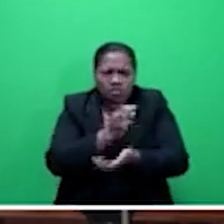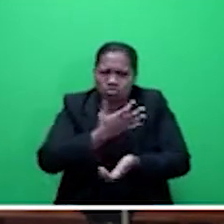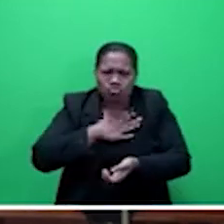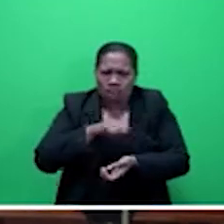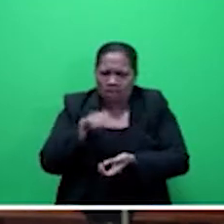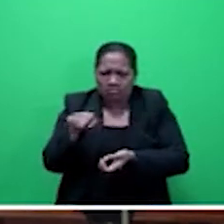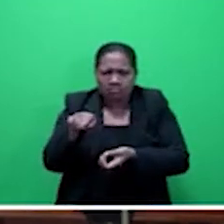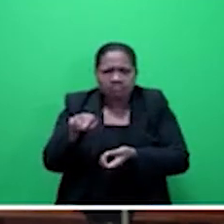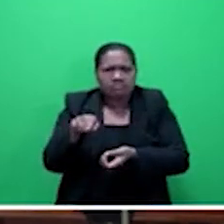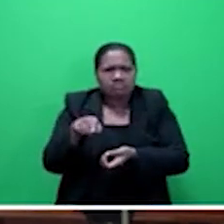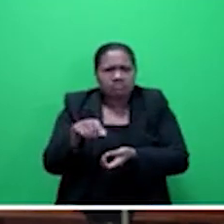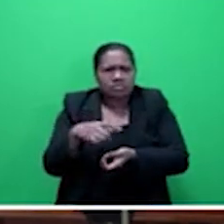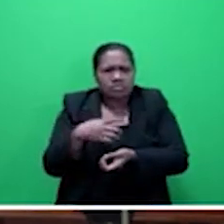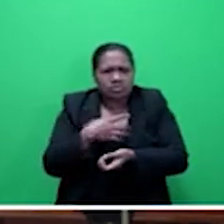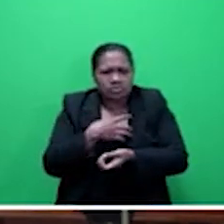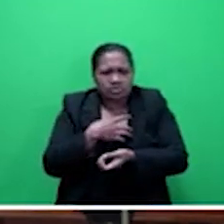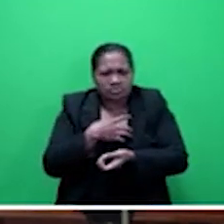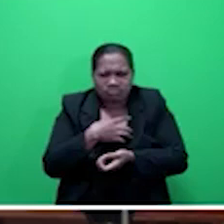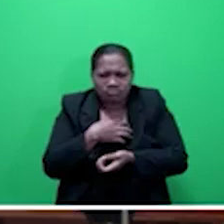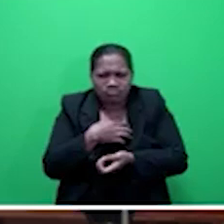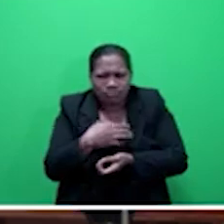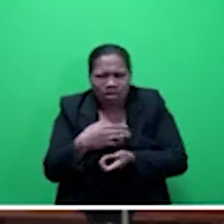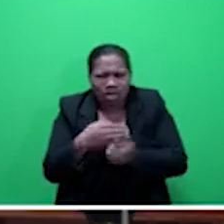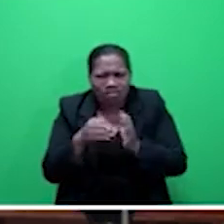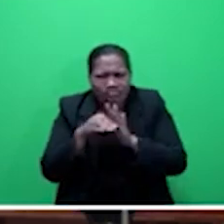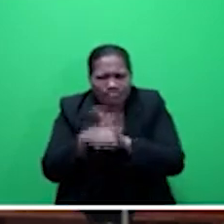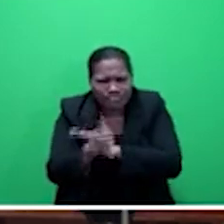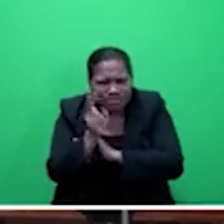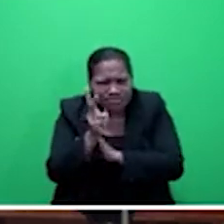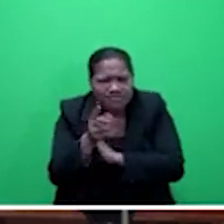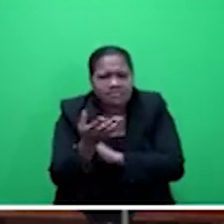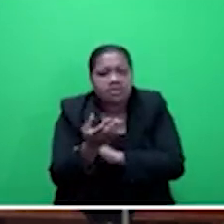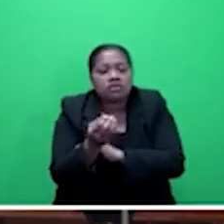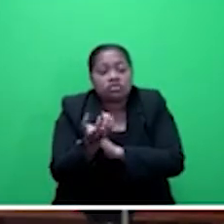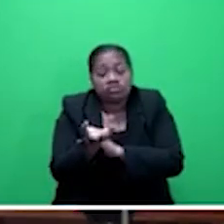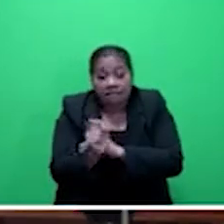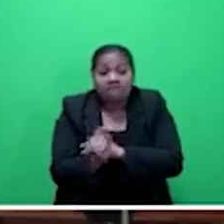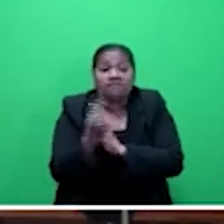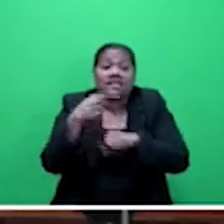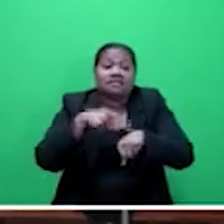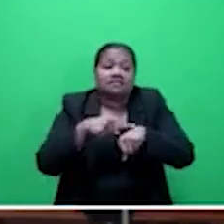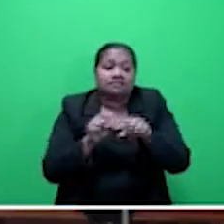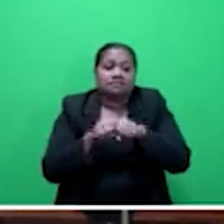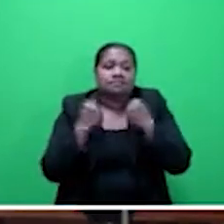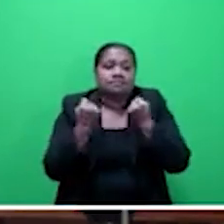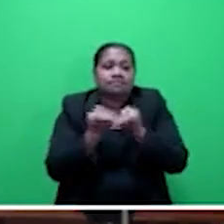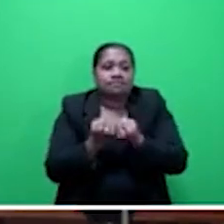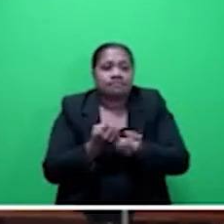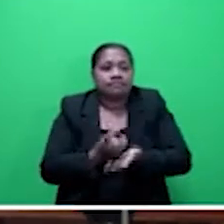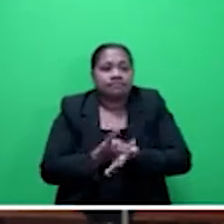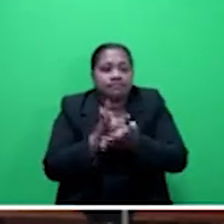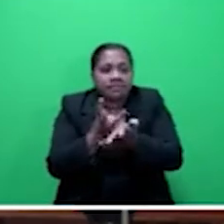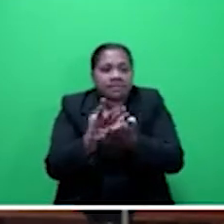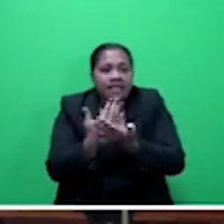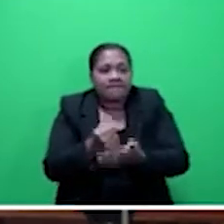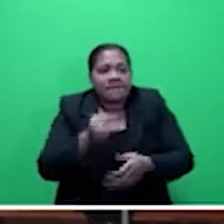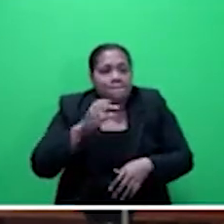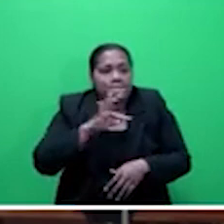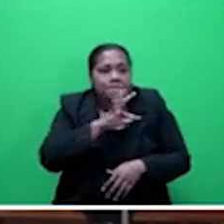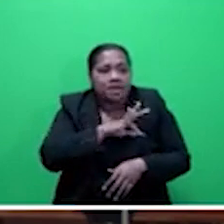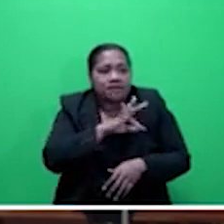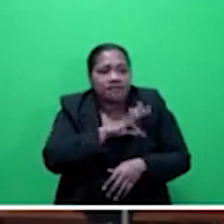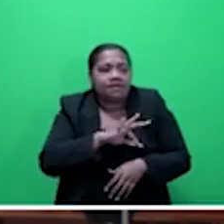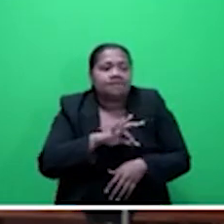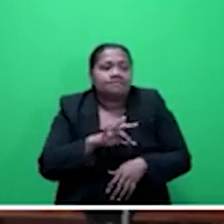further through the cracks again. And for the first time, we, of course, have social welfare recipients now getting certain benefits, in particular, for example,